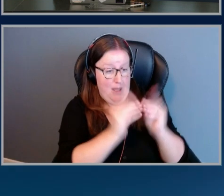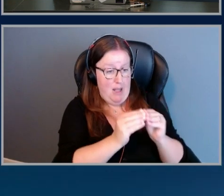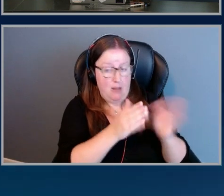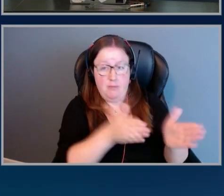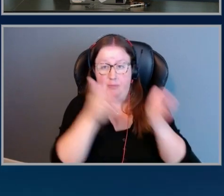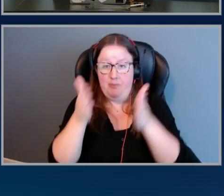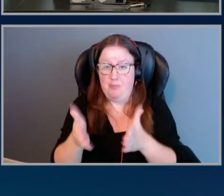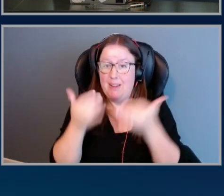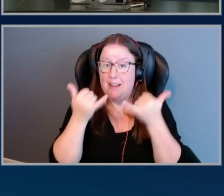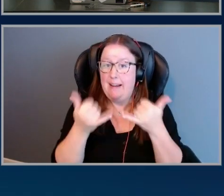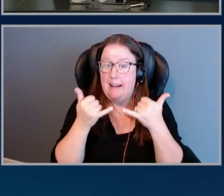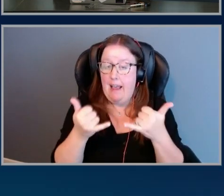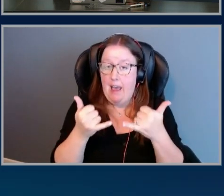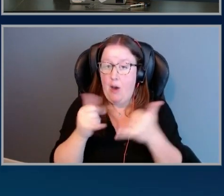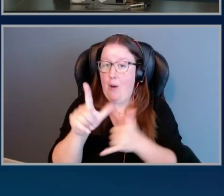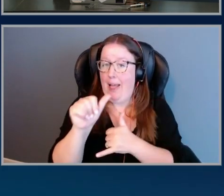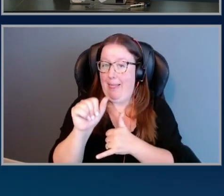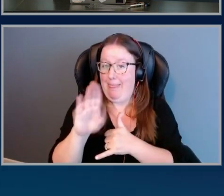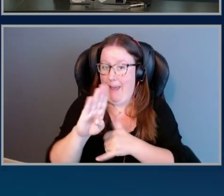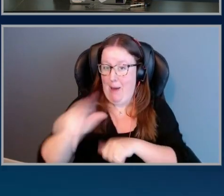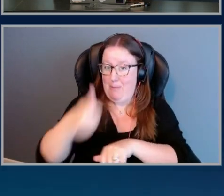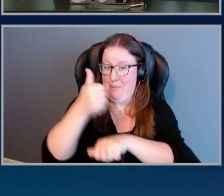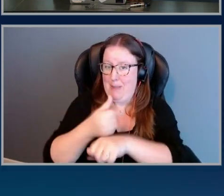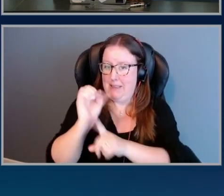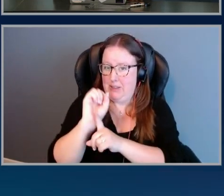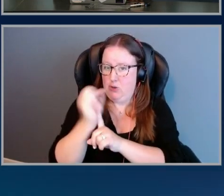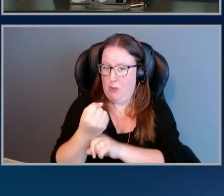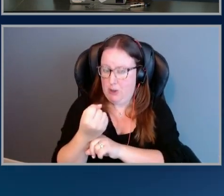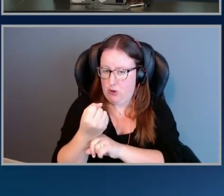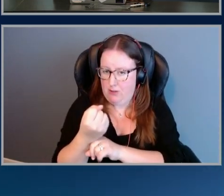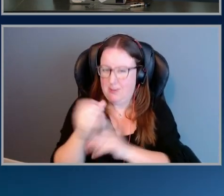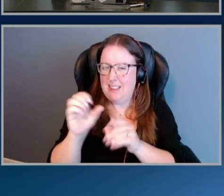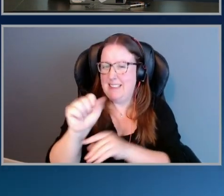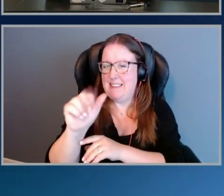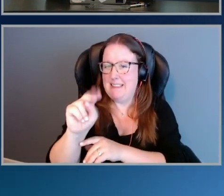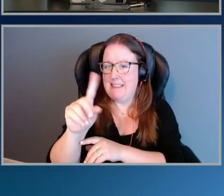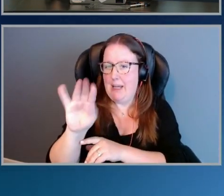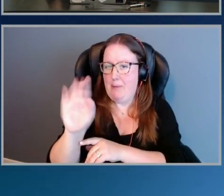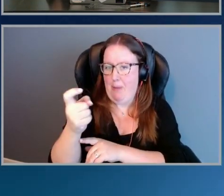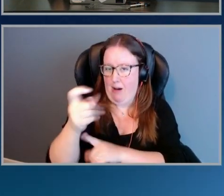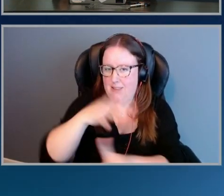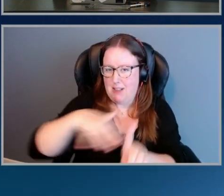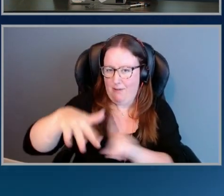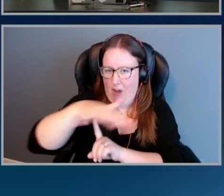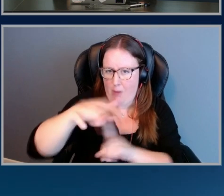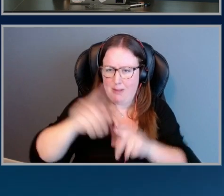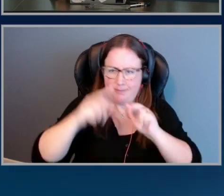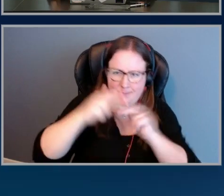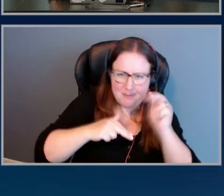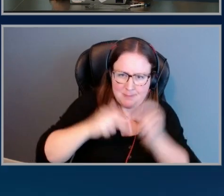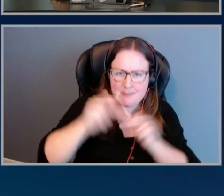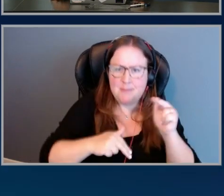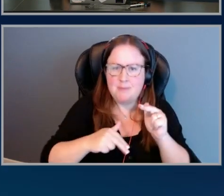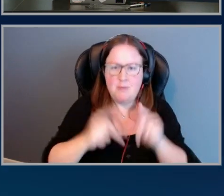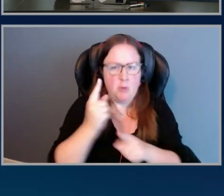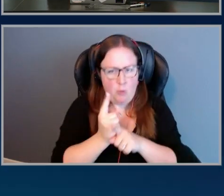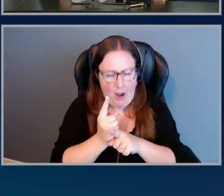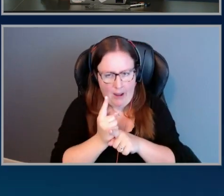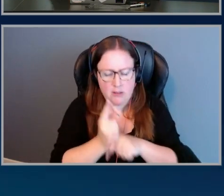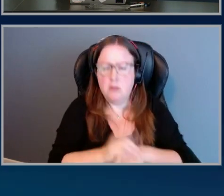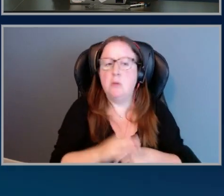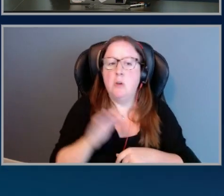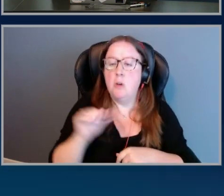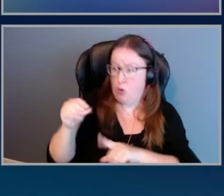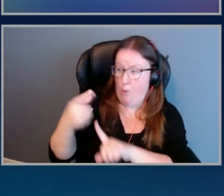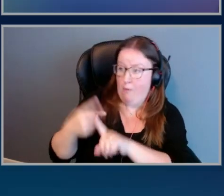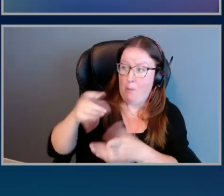into a lab-based scenario in a sandbox environment within Skill Builder to actually build out that architecture, right? So you go from. We just went from